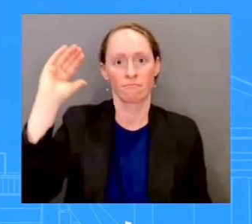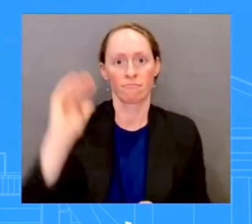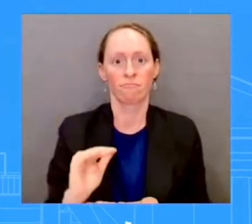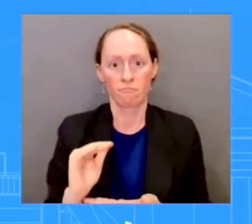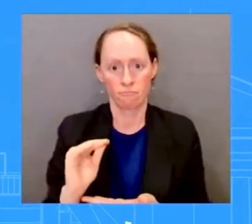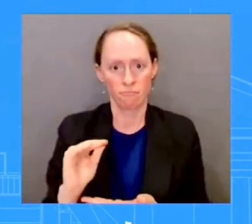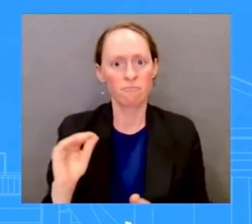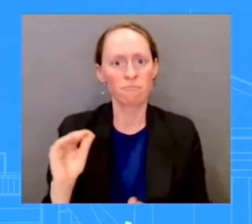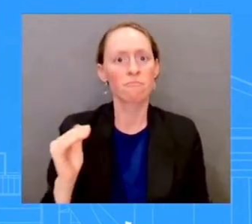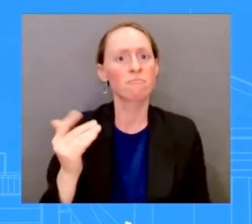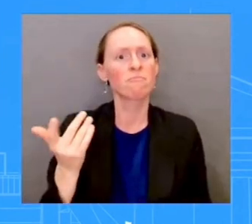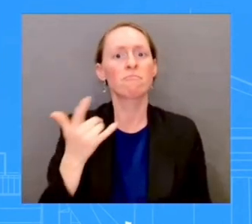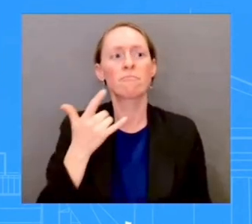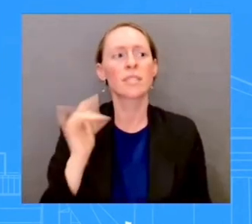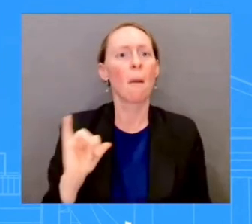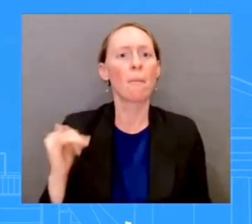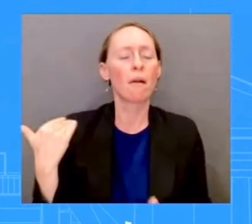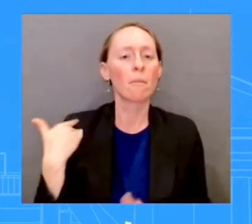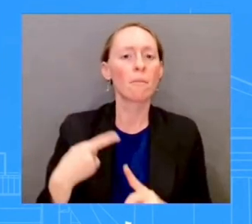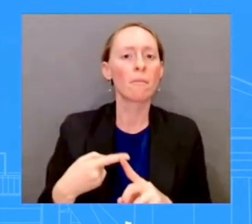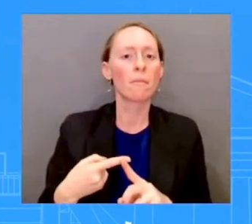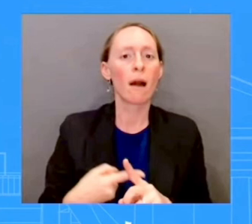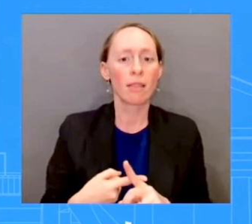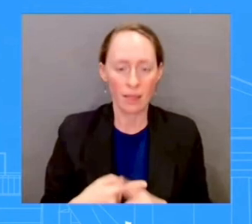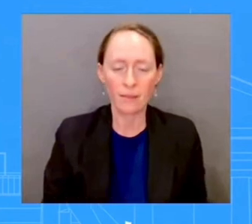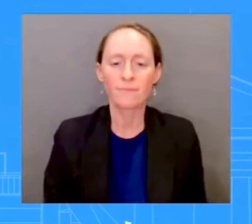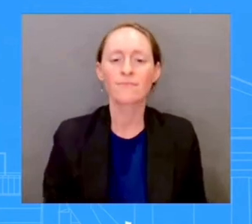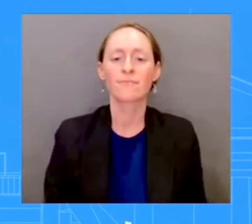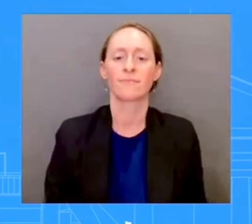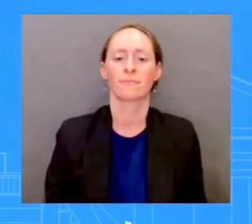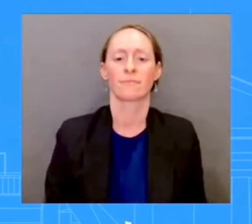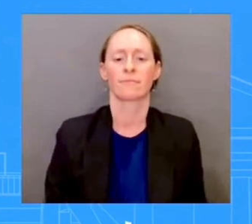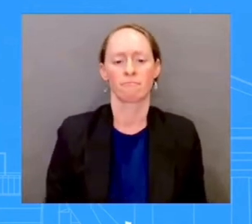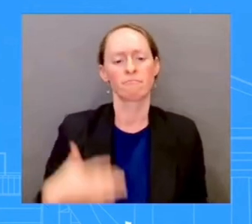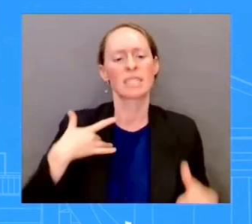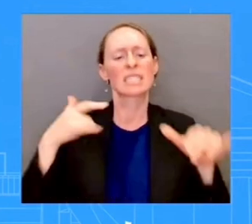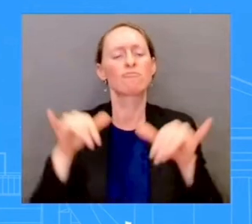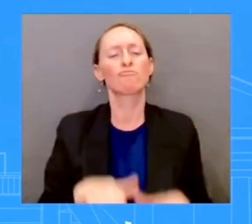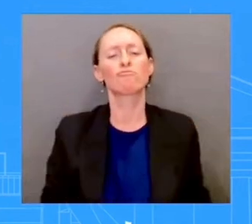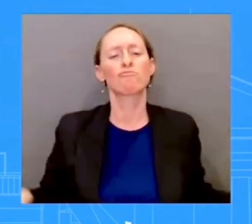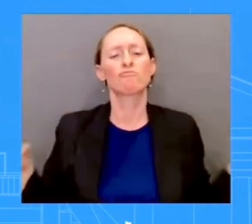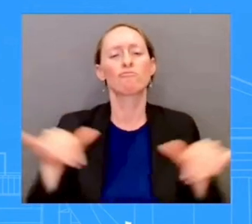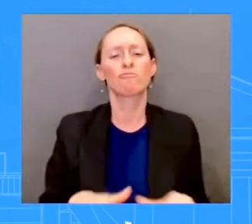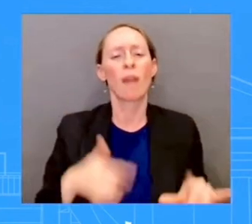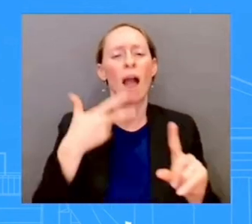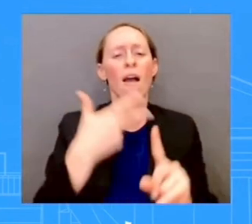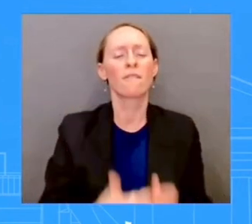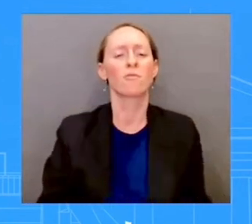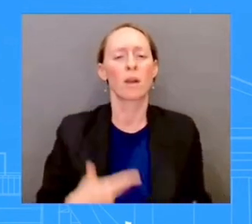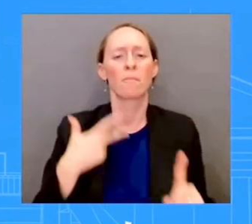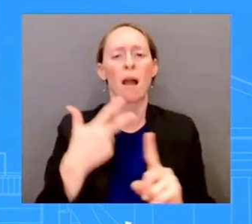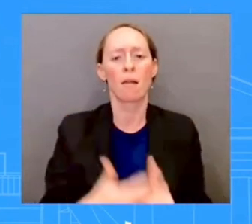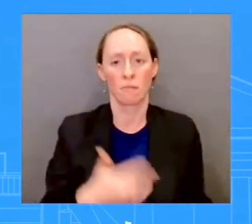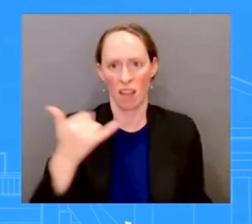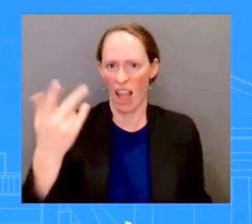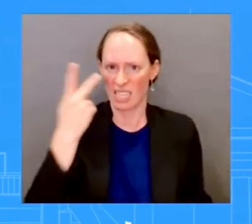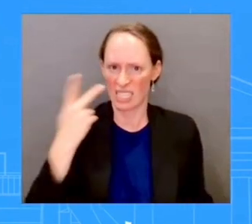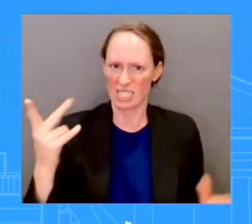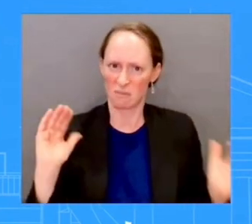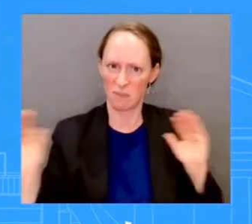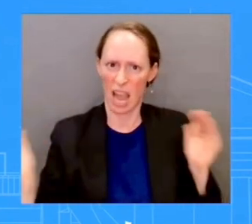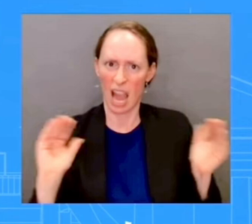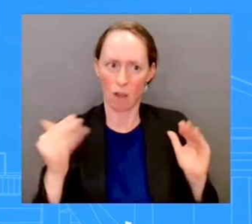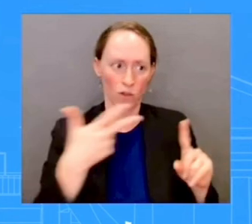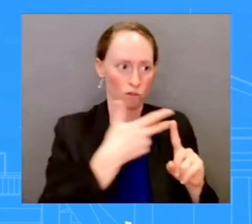trends. As the chart behind me shows, over the last three months, PCE inflation averaged about 2.1%,